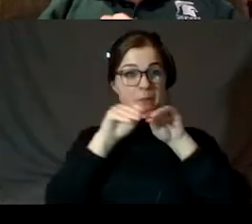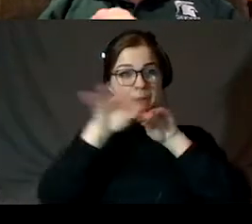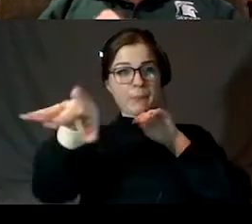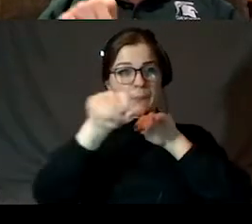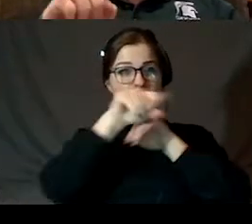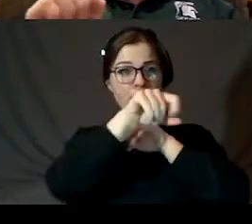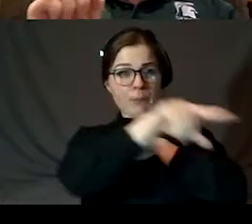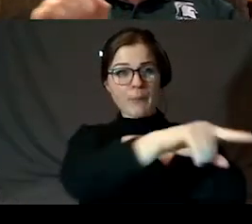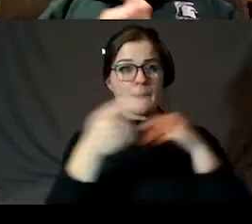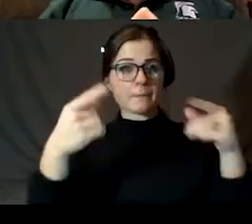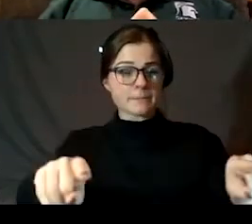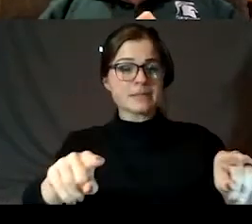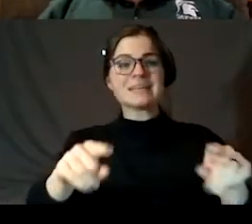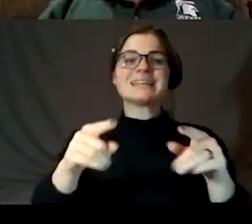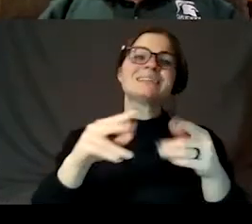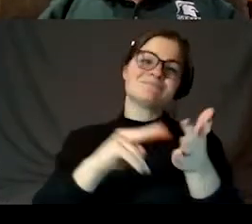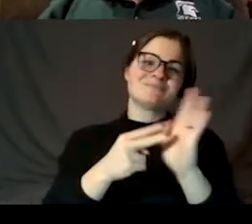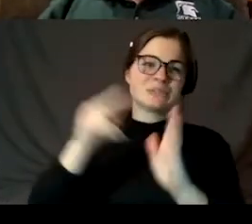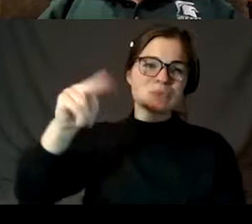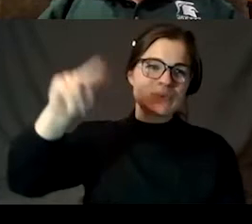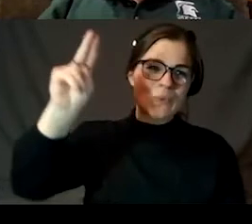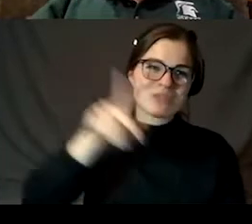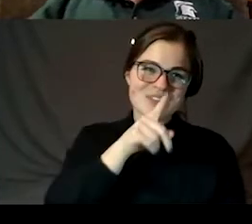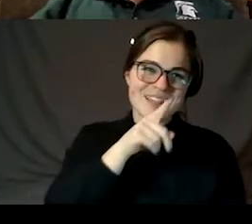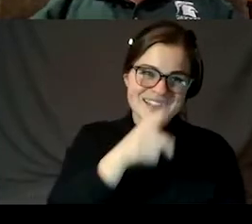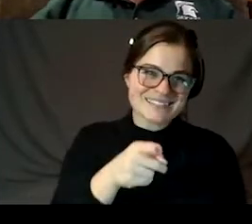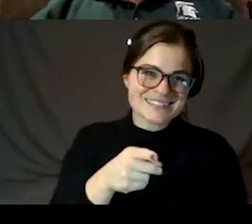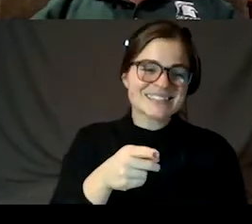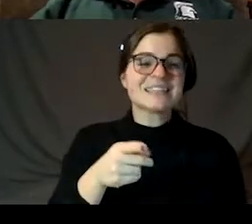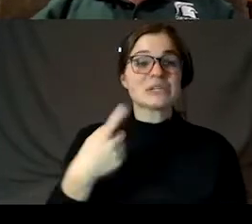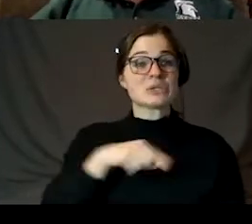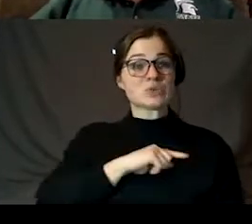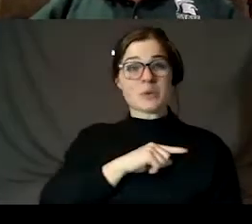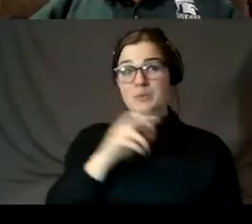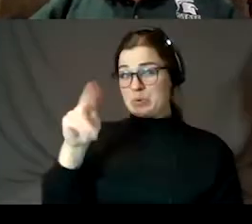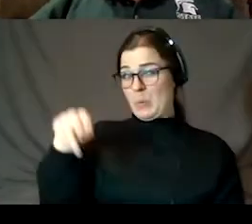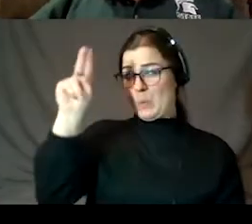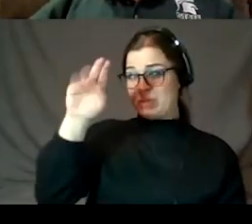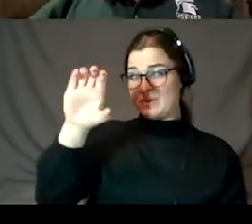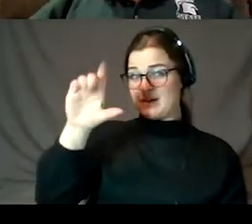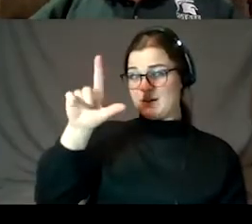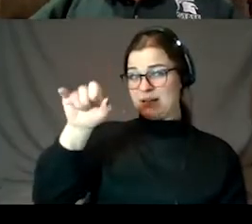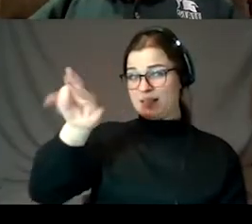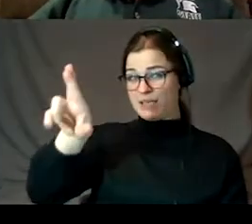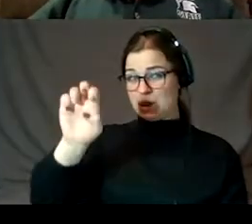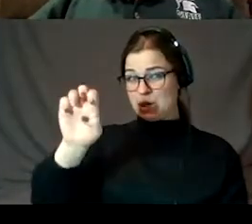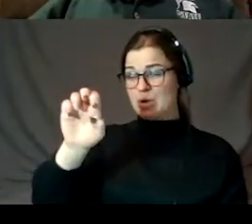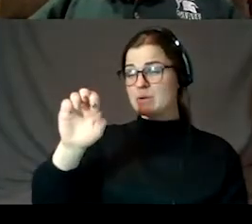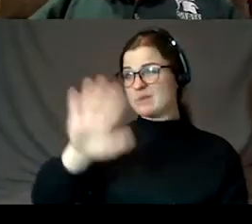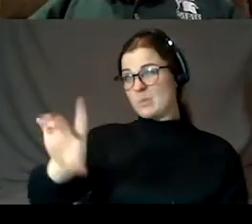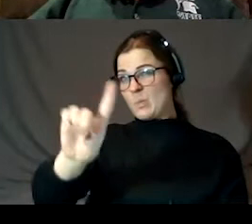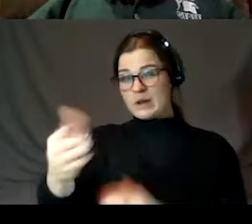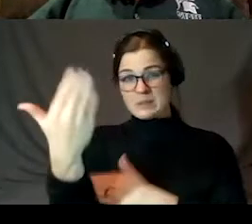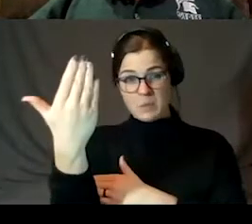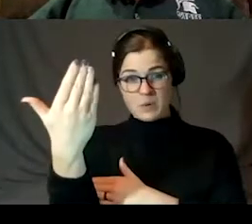a chance to see the northern lights. So my family and I were out northeast of Clare at about one in the morning on December 10th. We saw